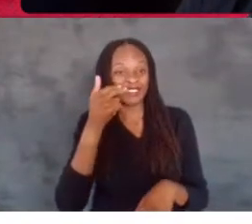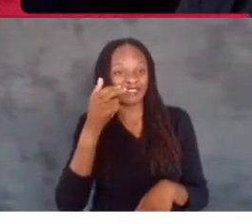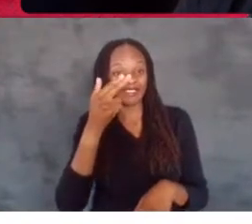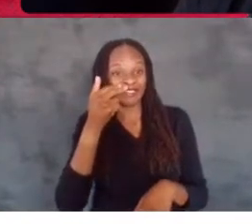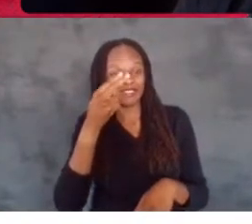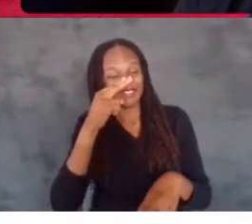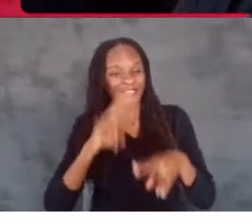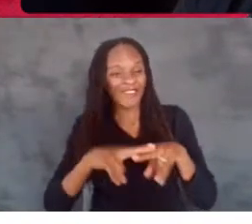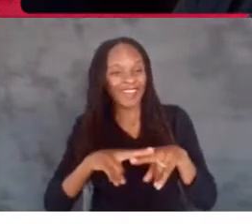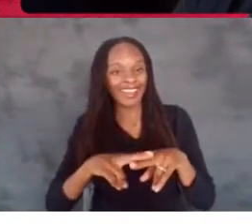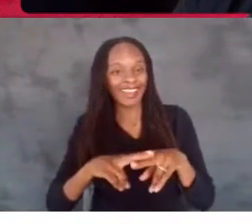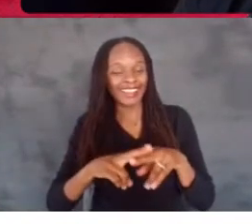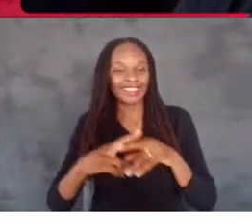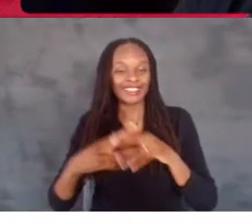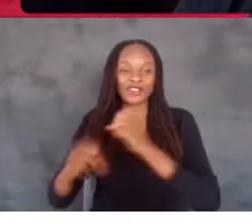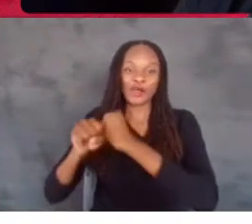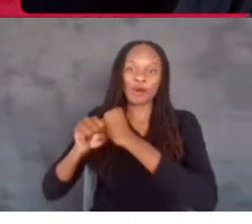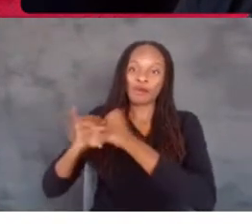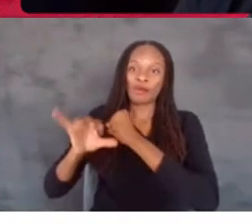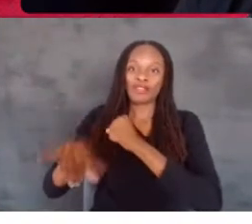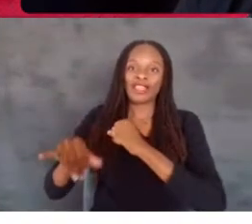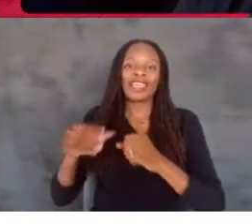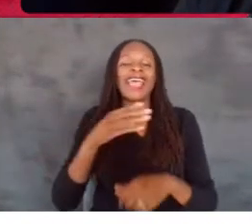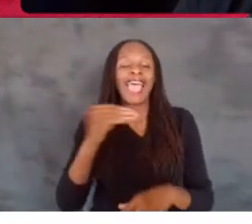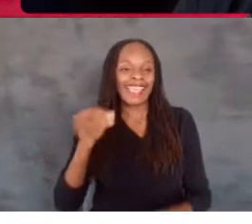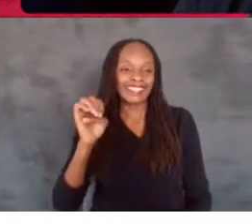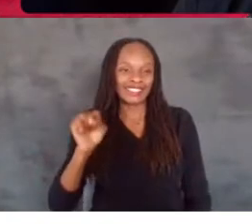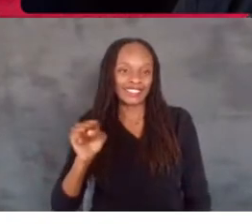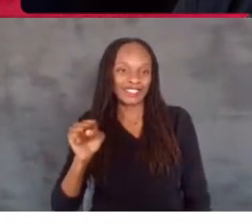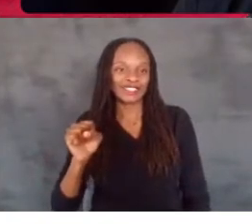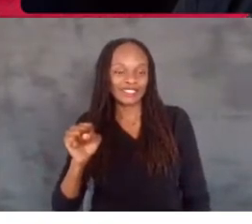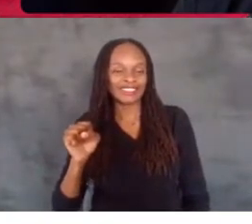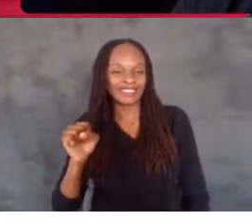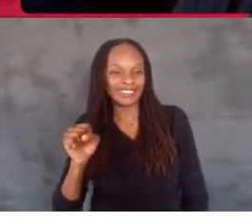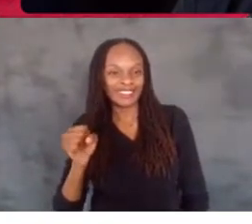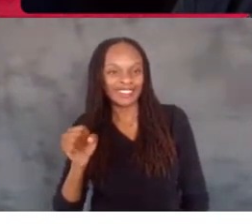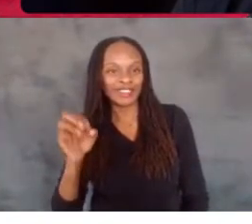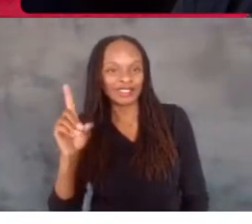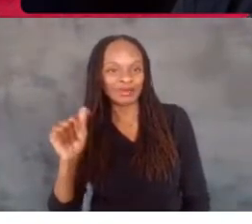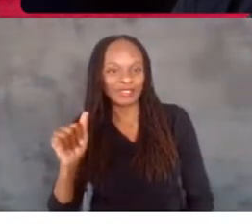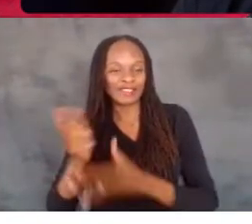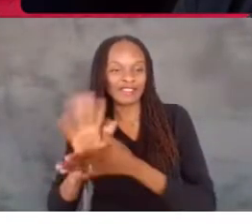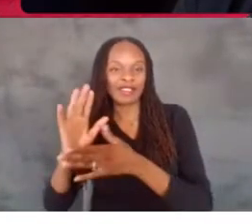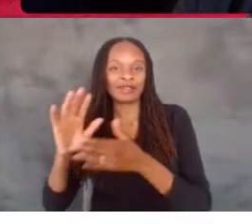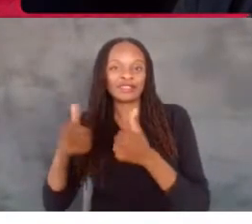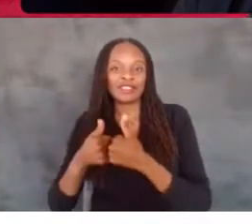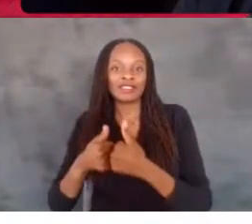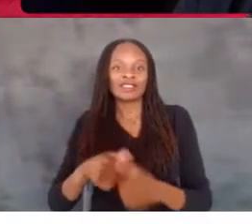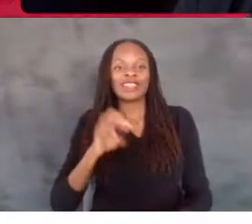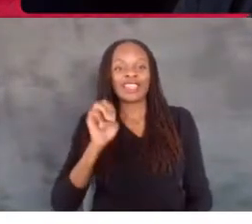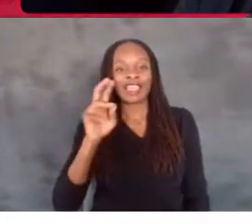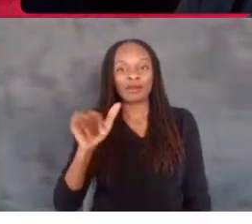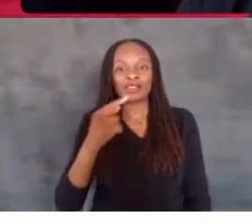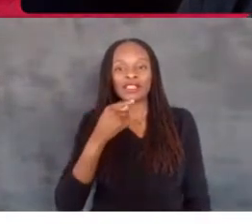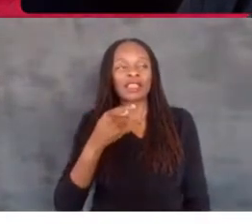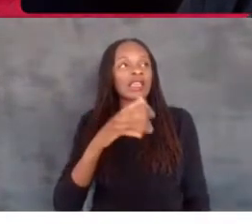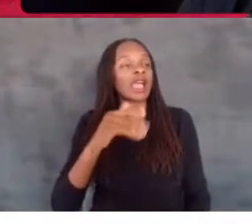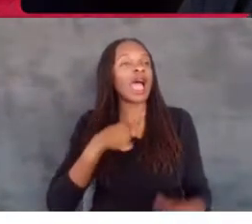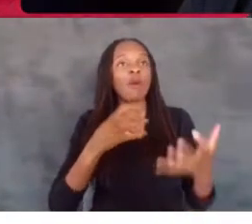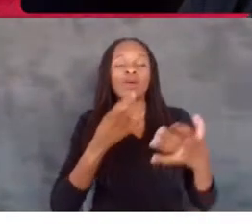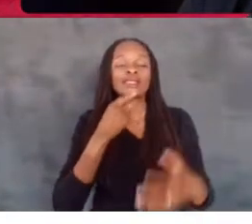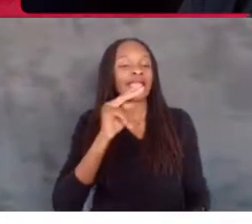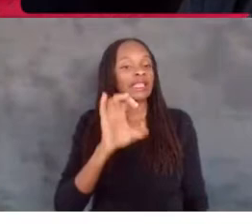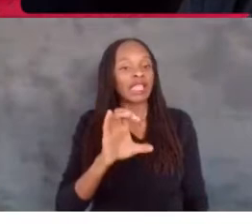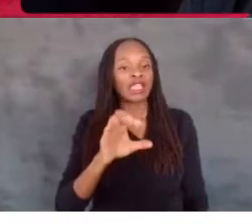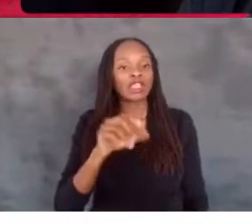and I just got... And Easterseals. Disability film, too. and I just got to say, Nick, you have been... You are, honestly,